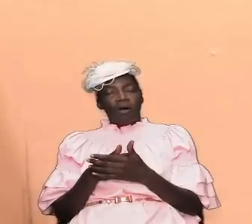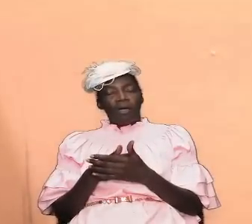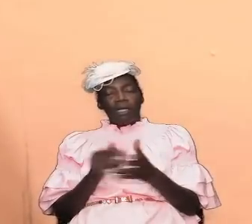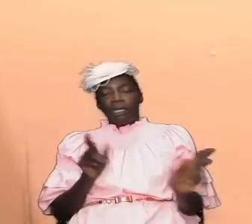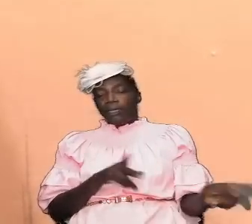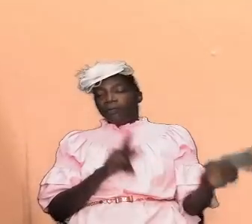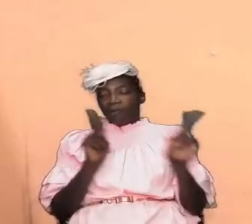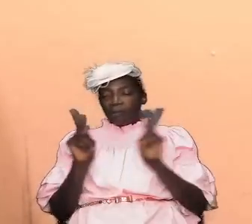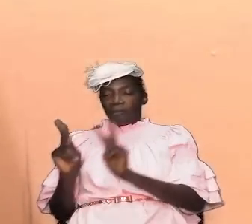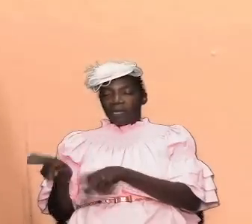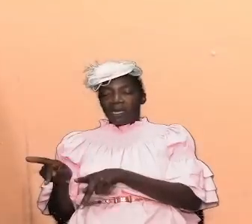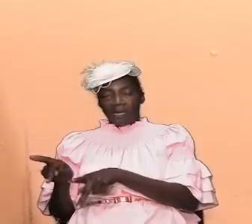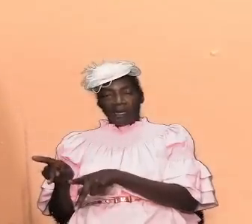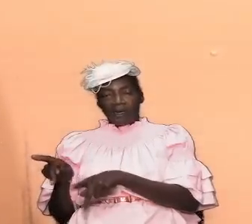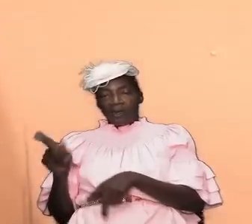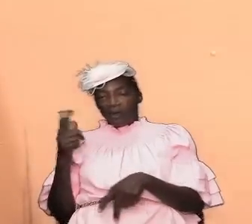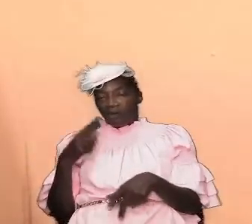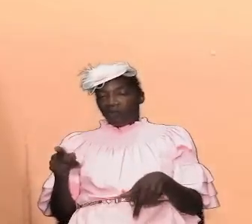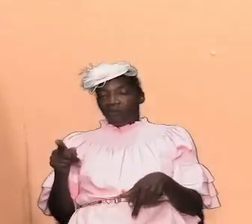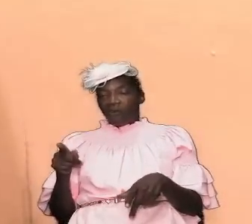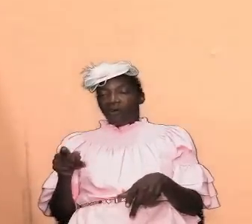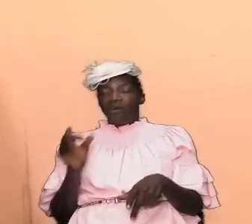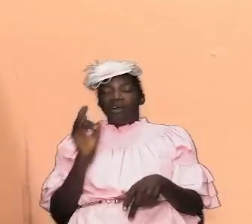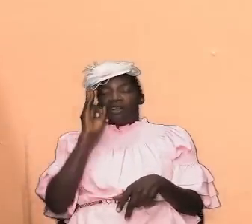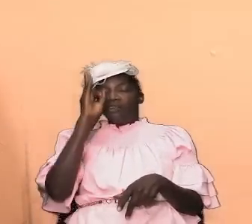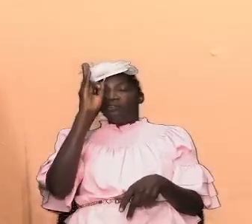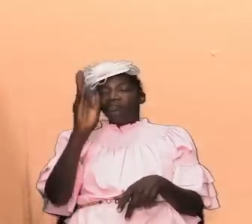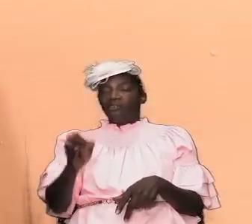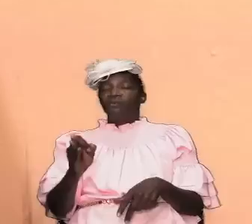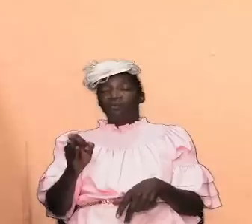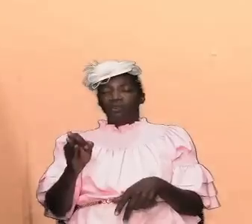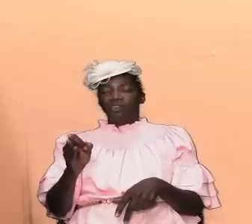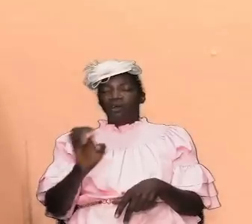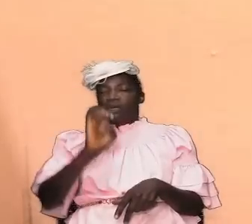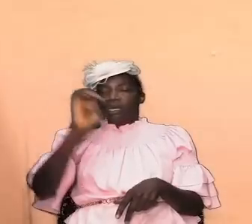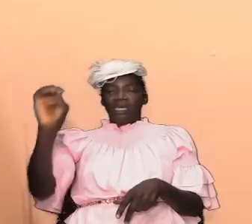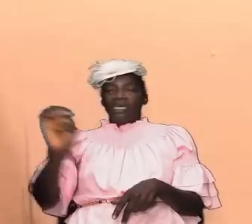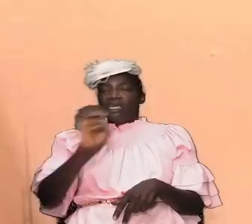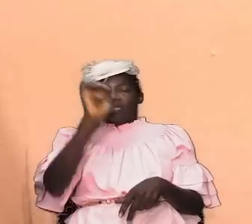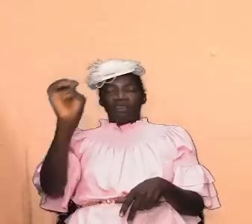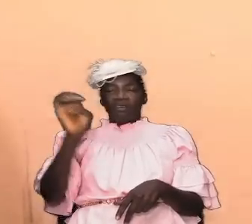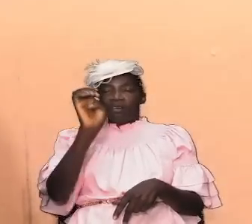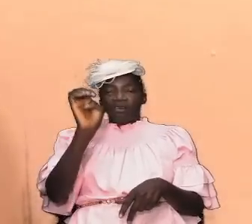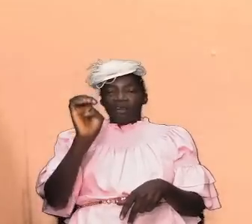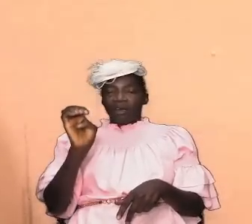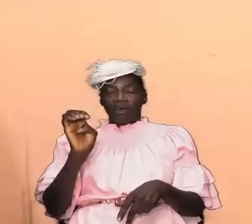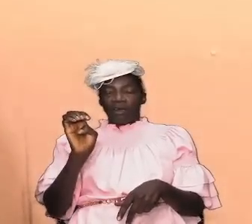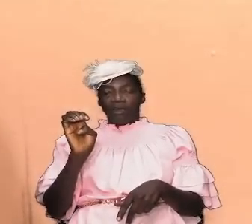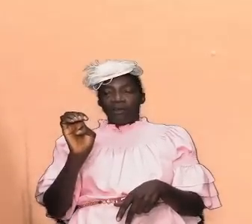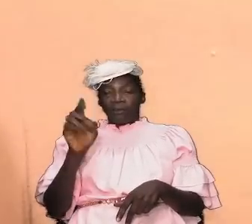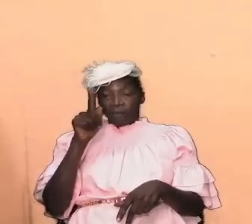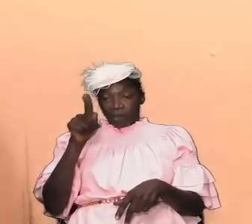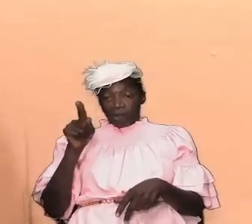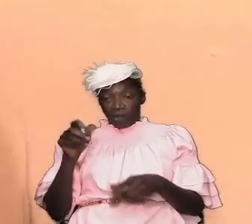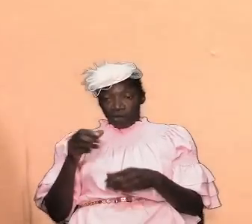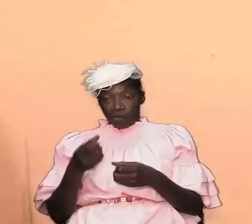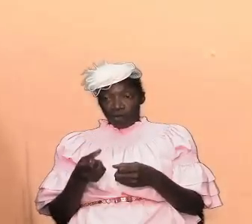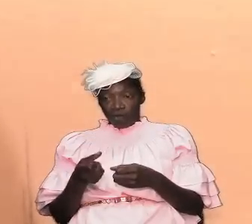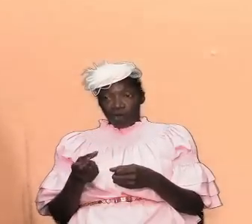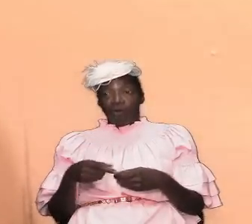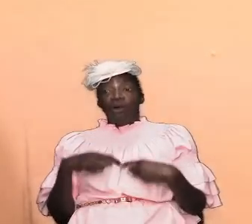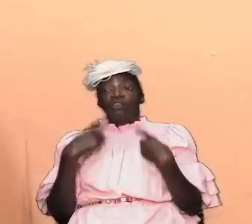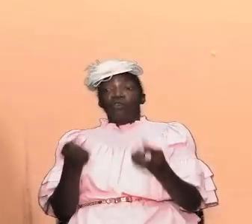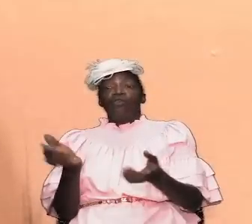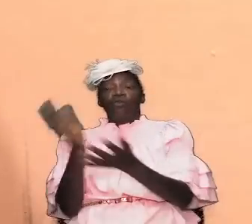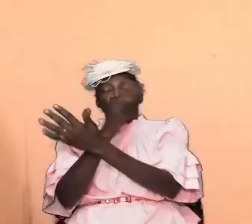prepared for the future and for the eternal state if you are going to make it if you are going to